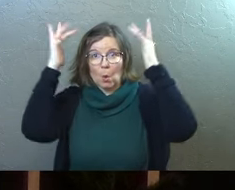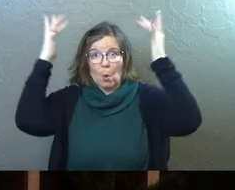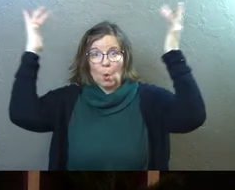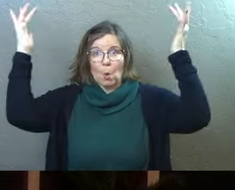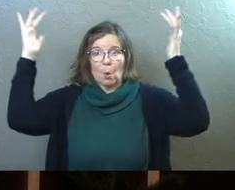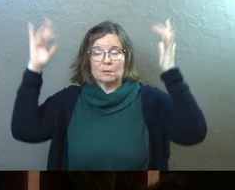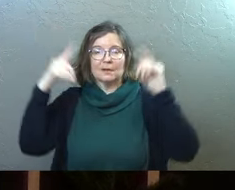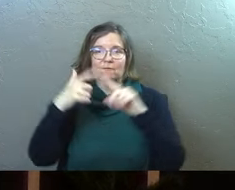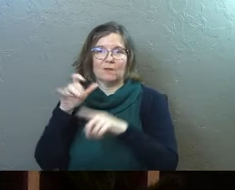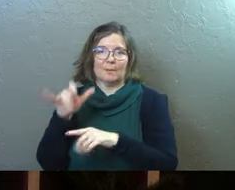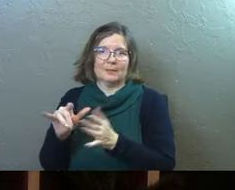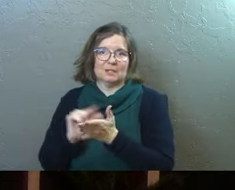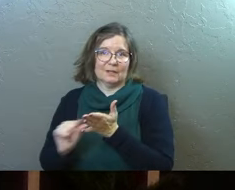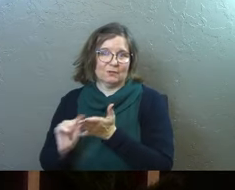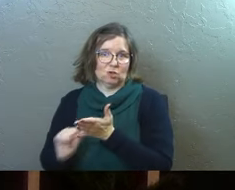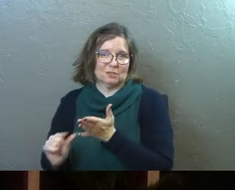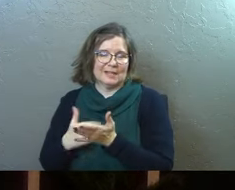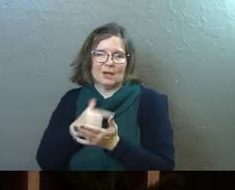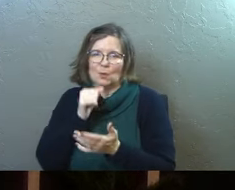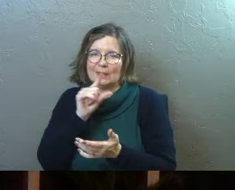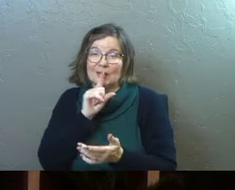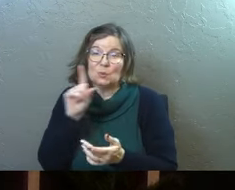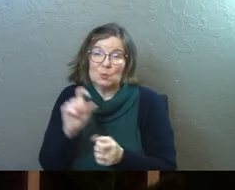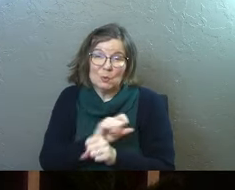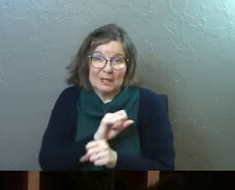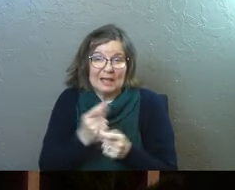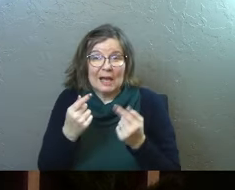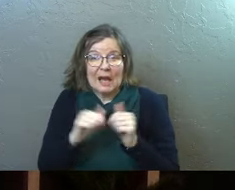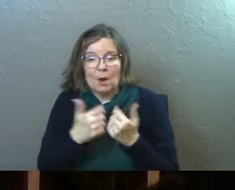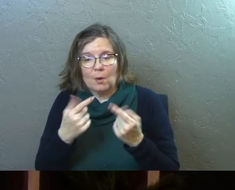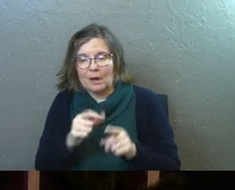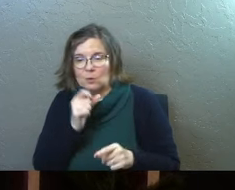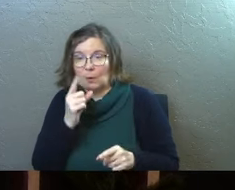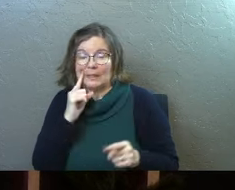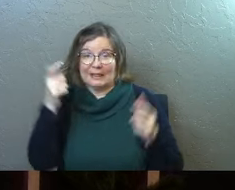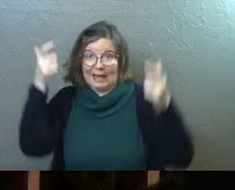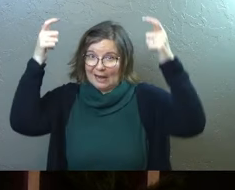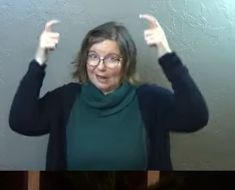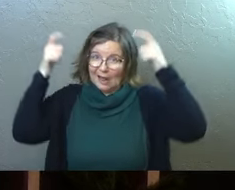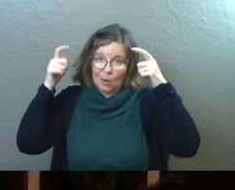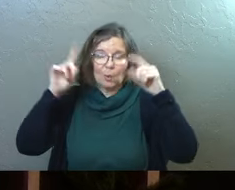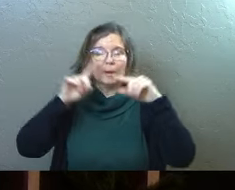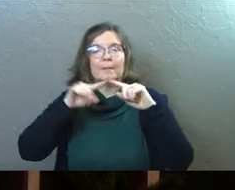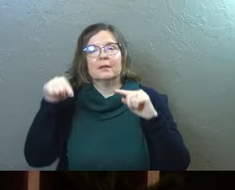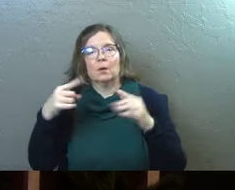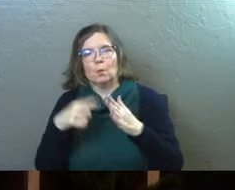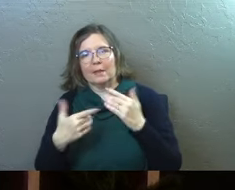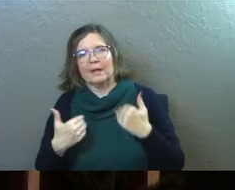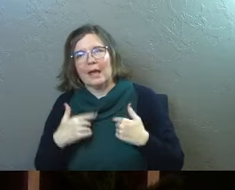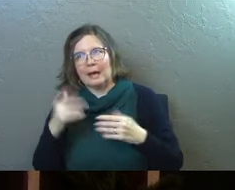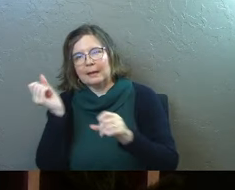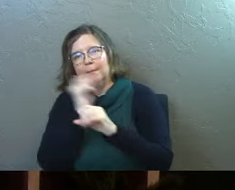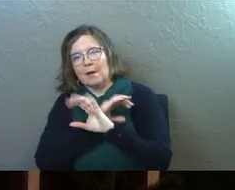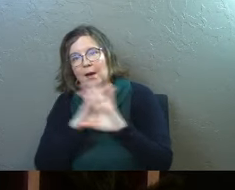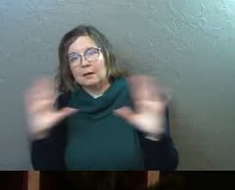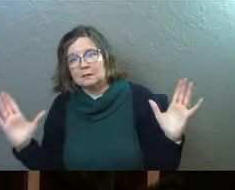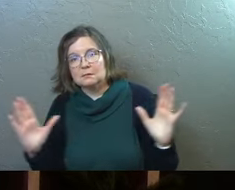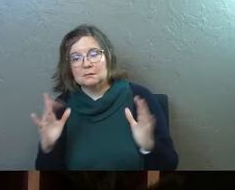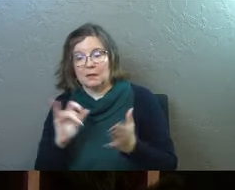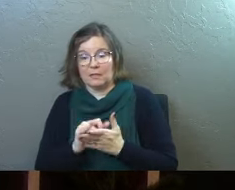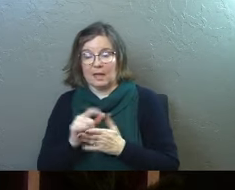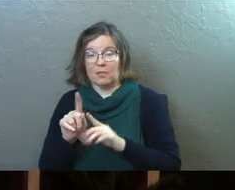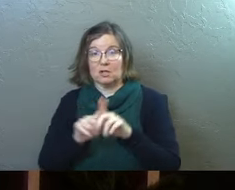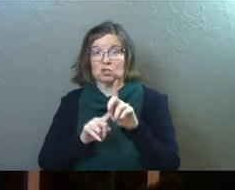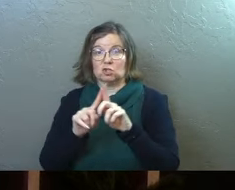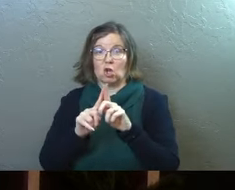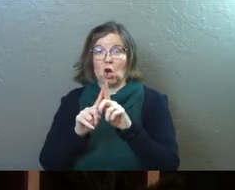off of their head, it comes from this verse. I don't think that's really how it went down. I don't think they had halos, but this is what they had in mind is